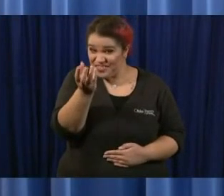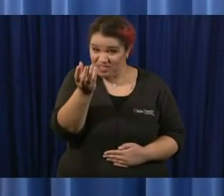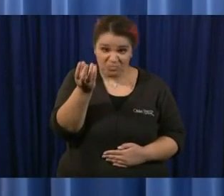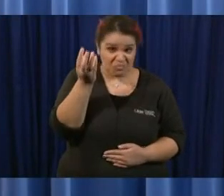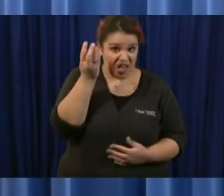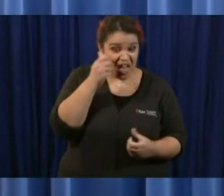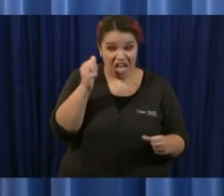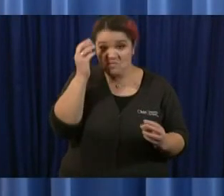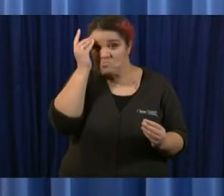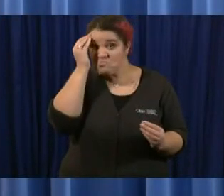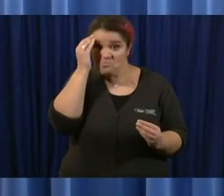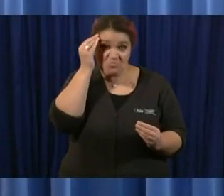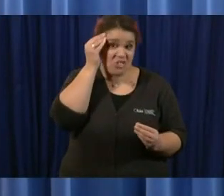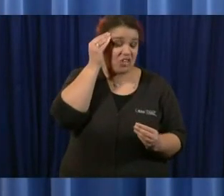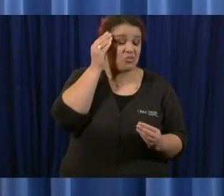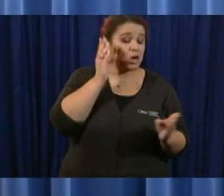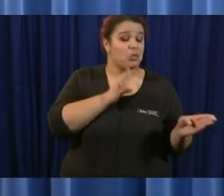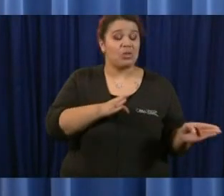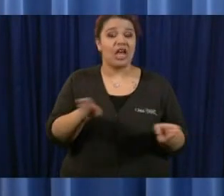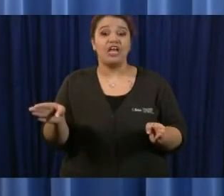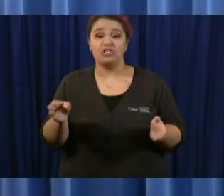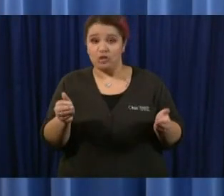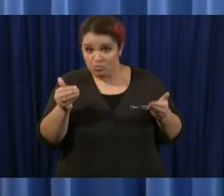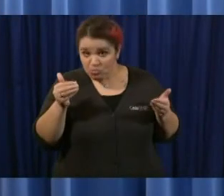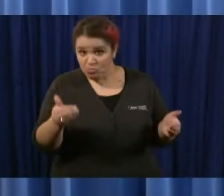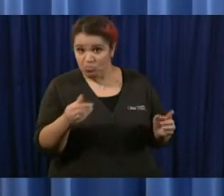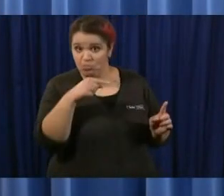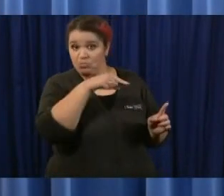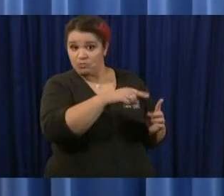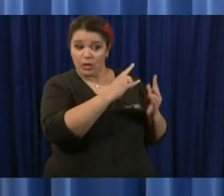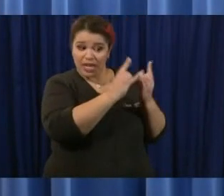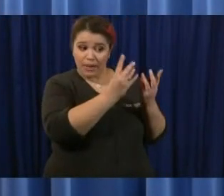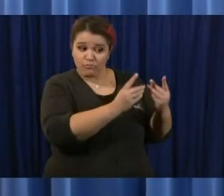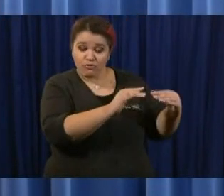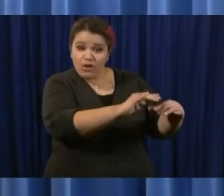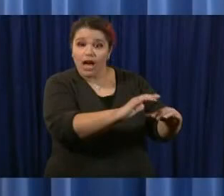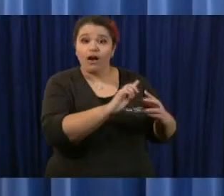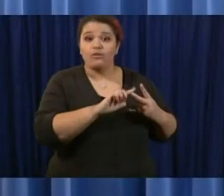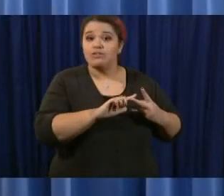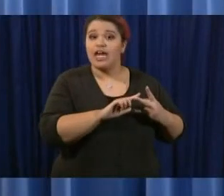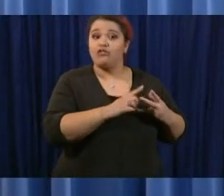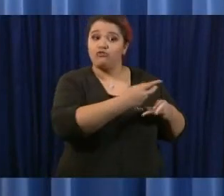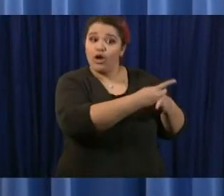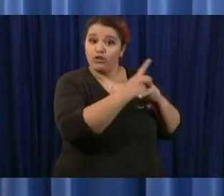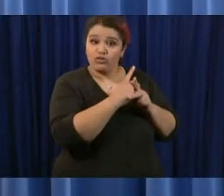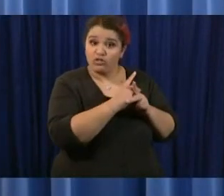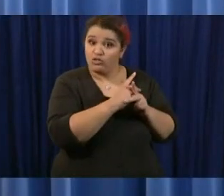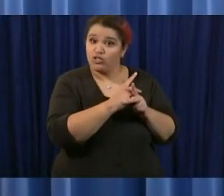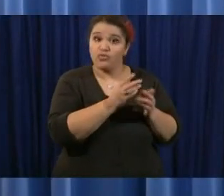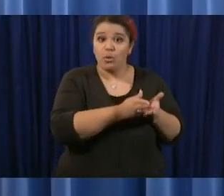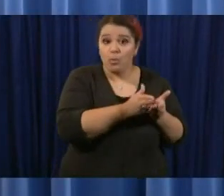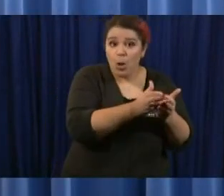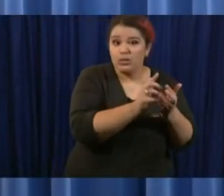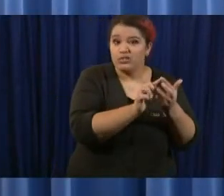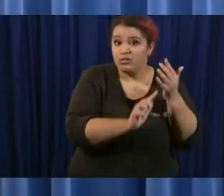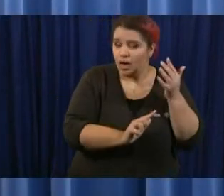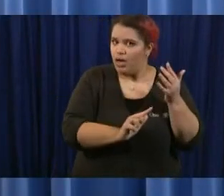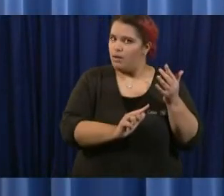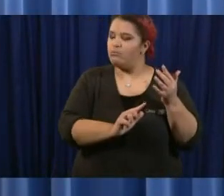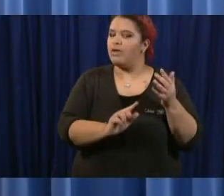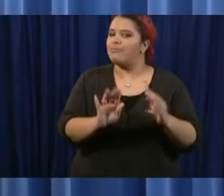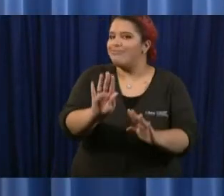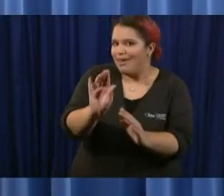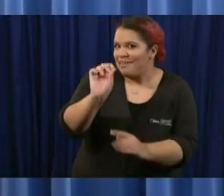campgrounds and rentals like that if they are able to properly socially distance their customers if they'd be able to open up soon